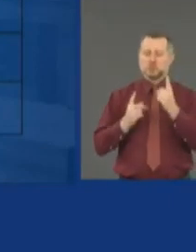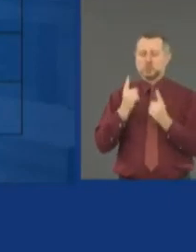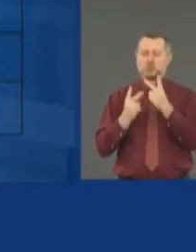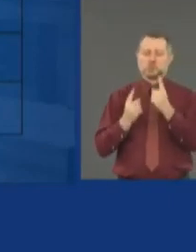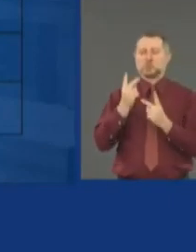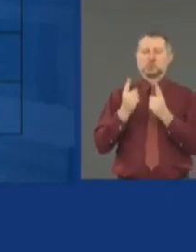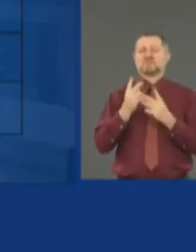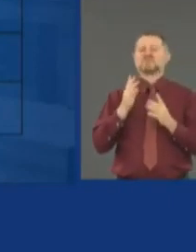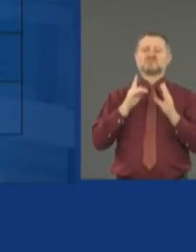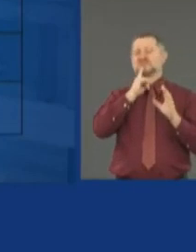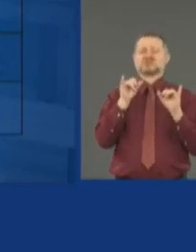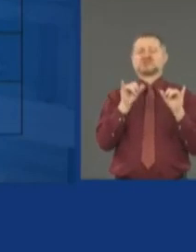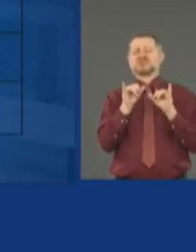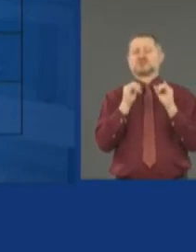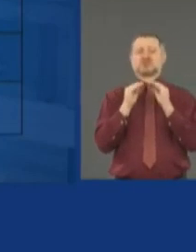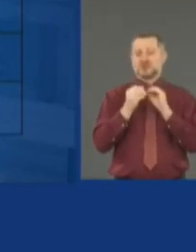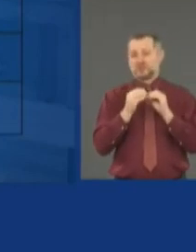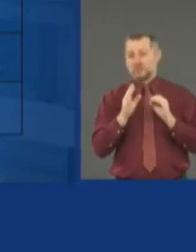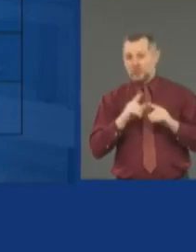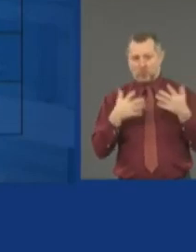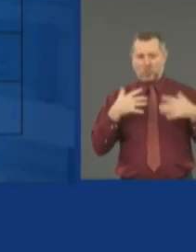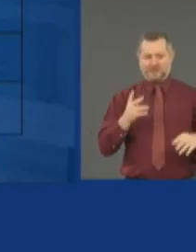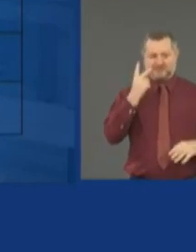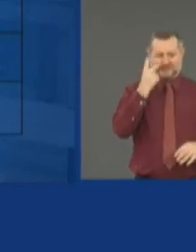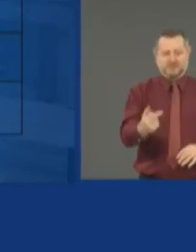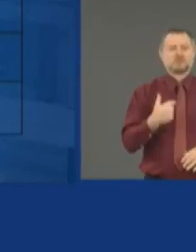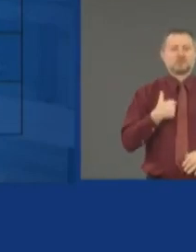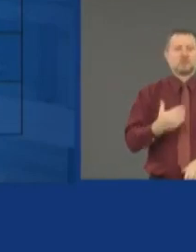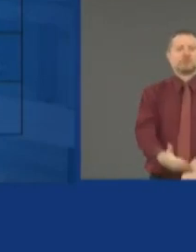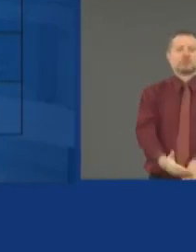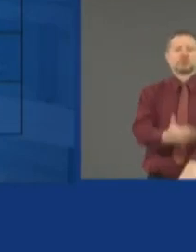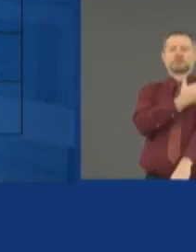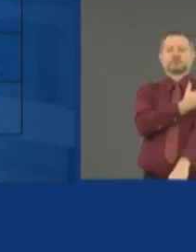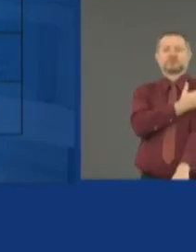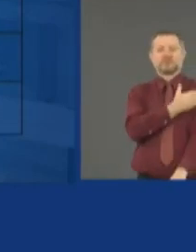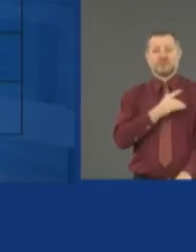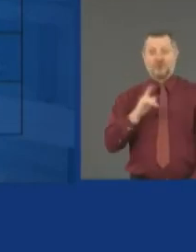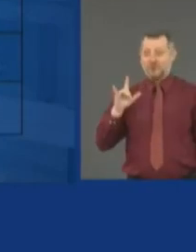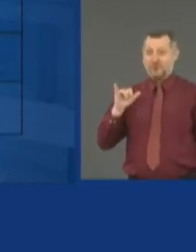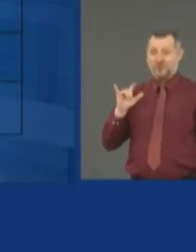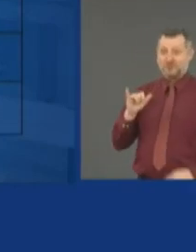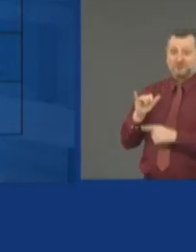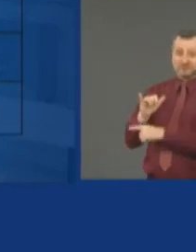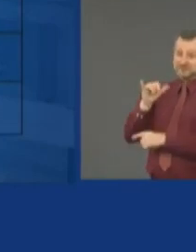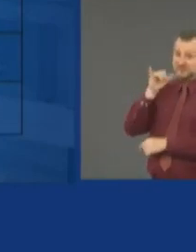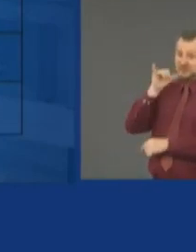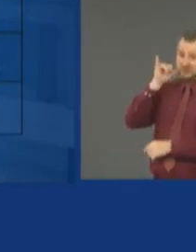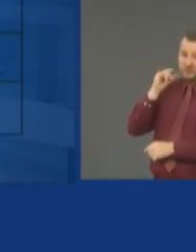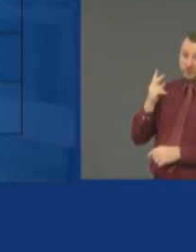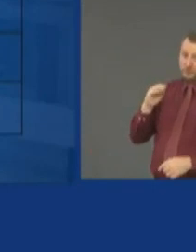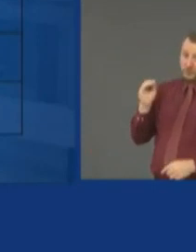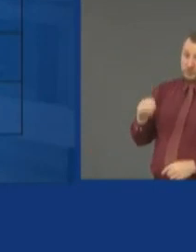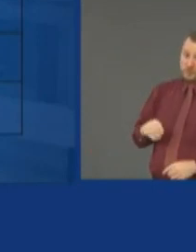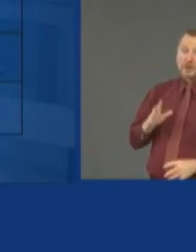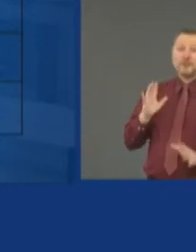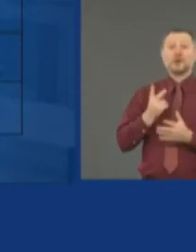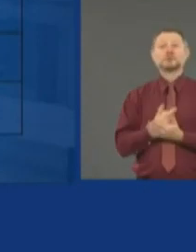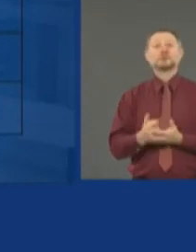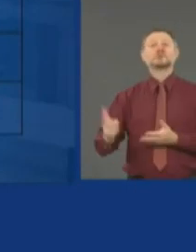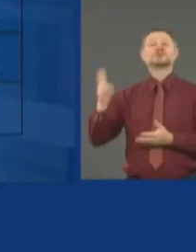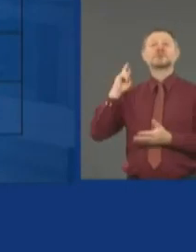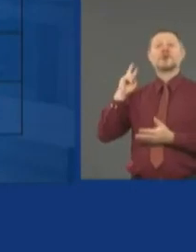But look at how far we've come. Long Island was 2% yesterday. Two weeks ago, was 4%,